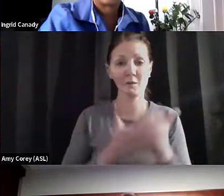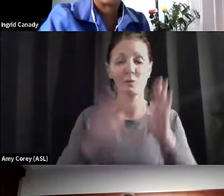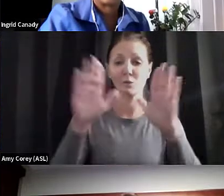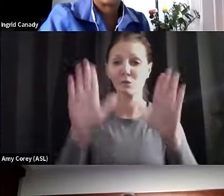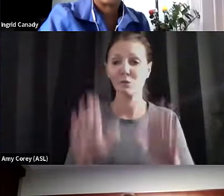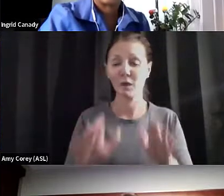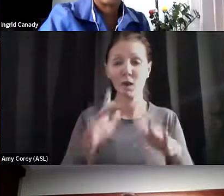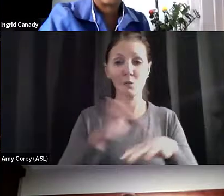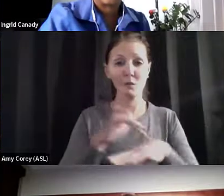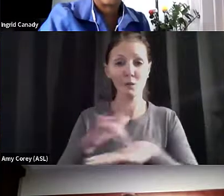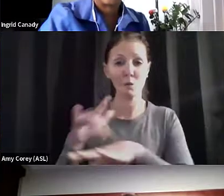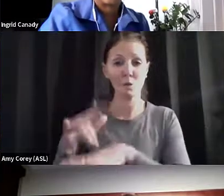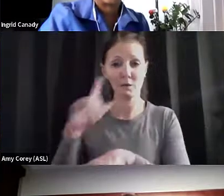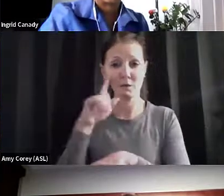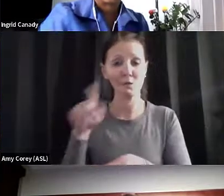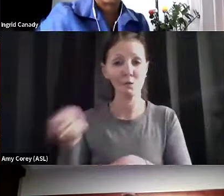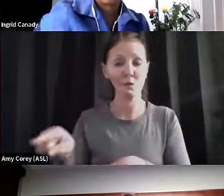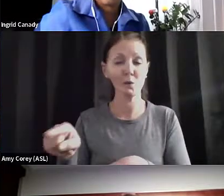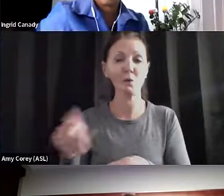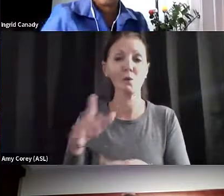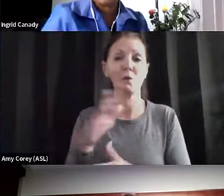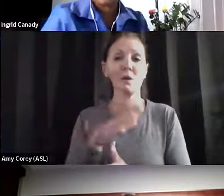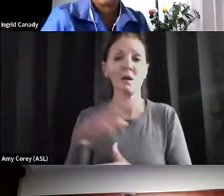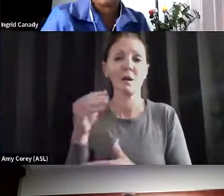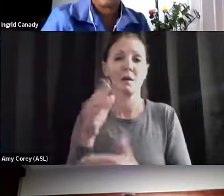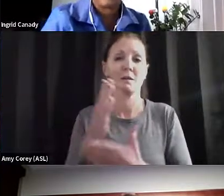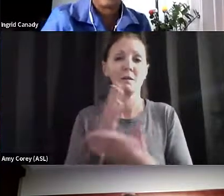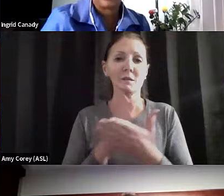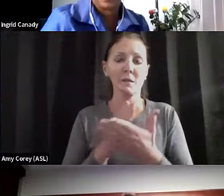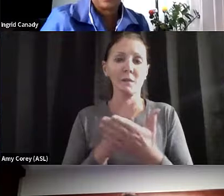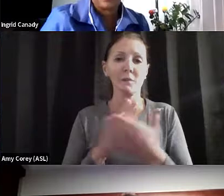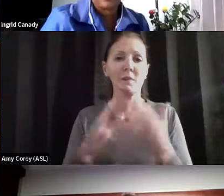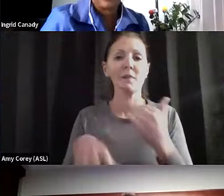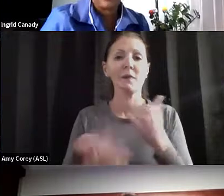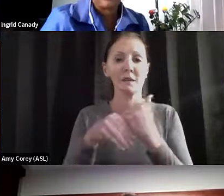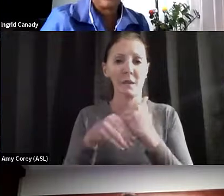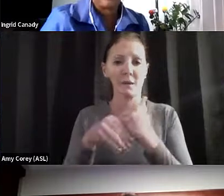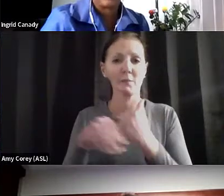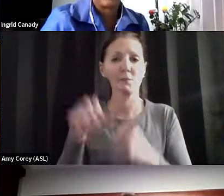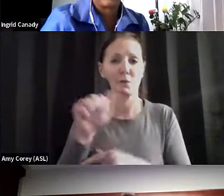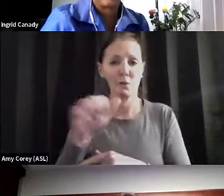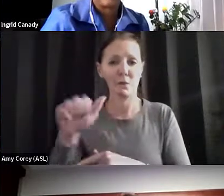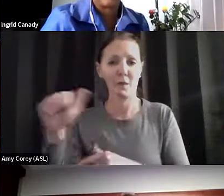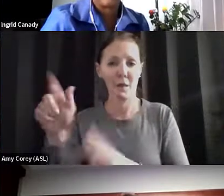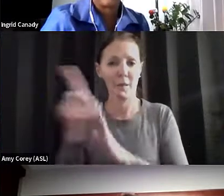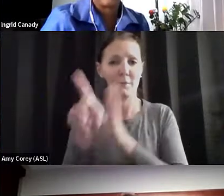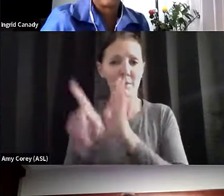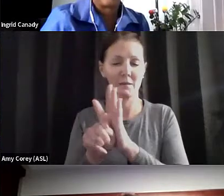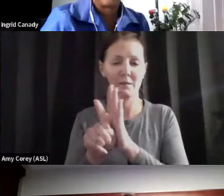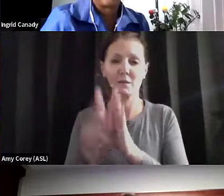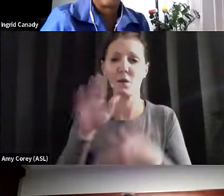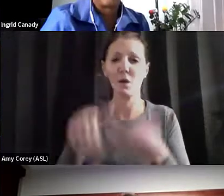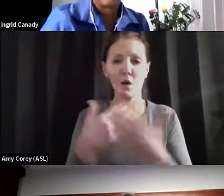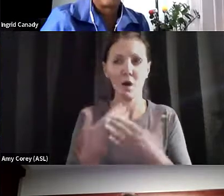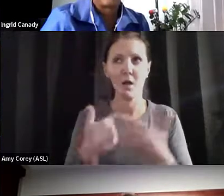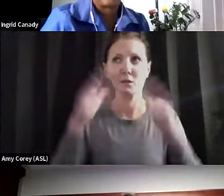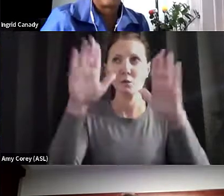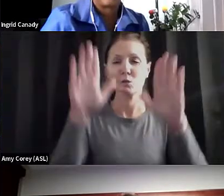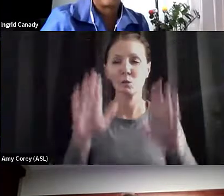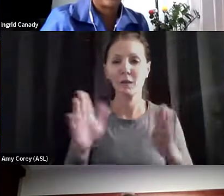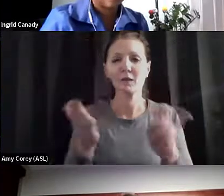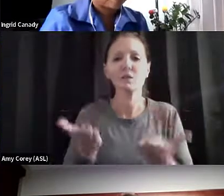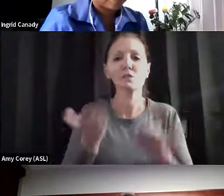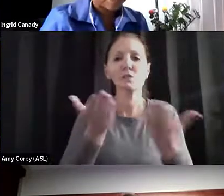for folks. And some of the addenda to the AAA policy all contain sort of great suggested pathways